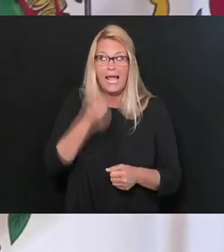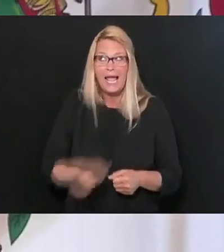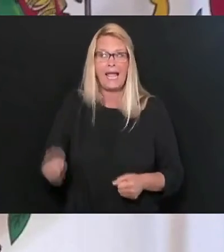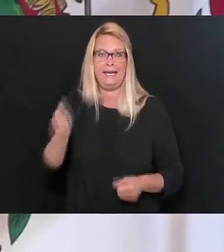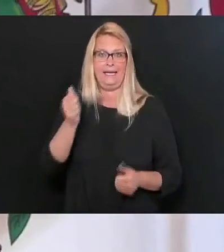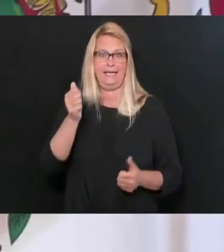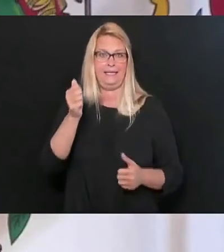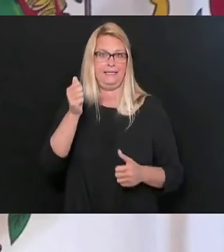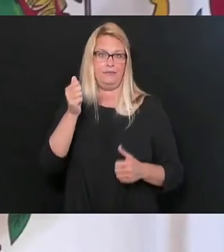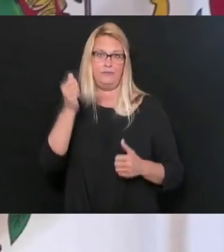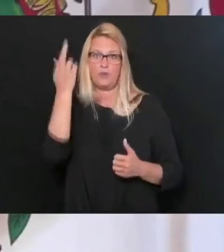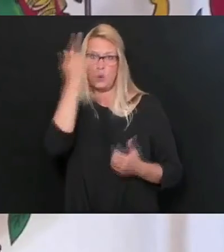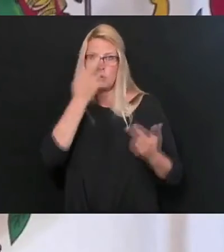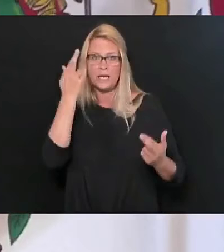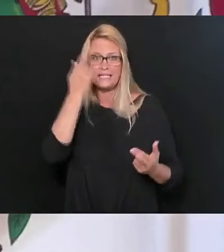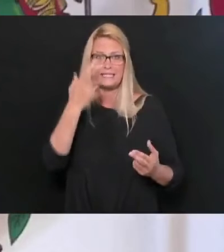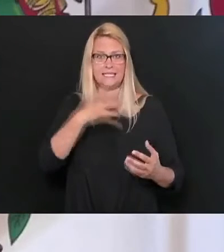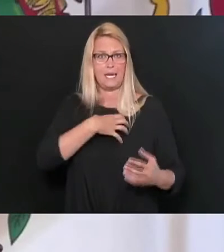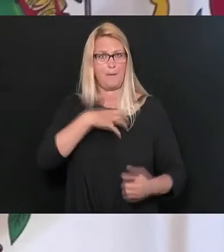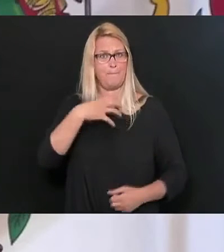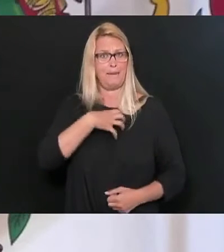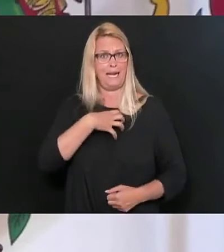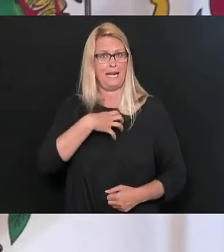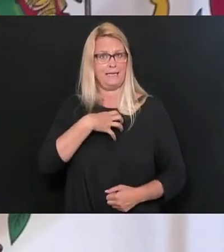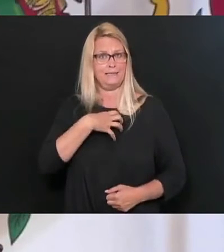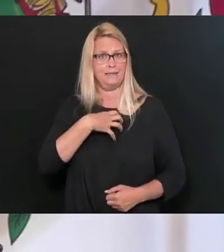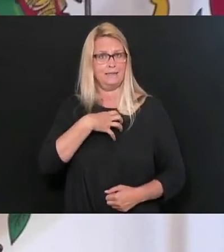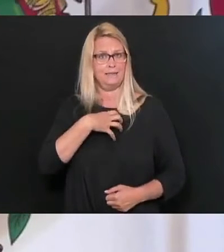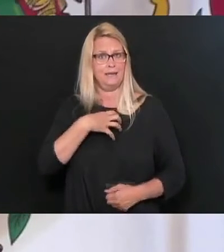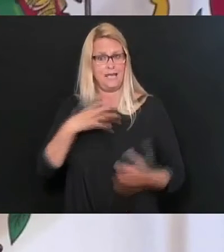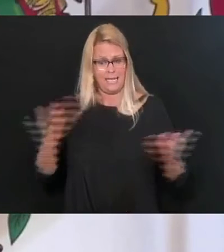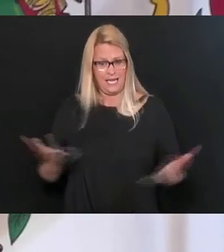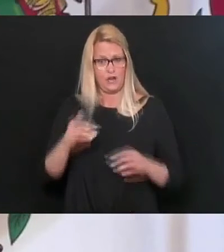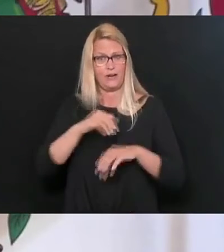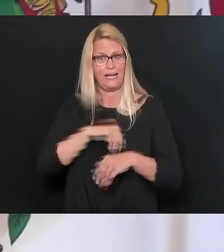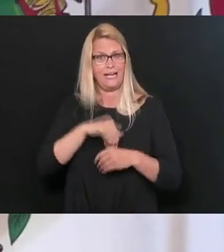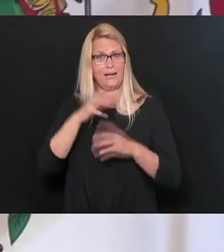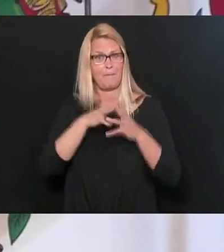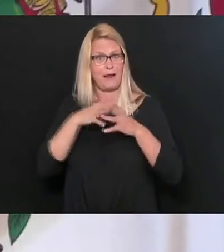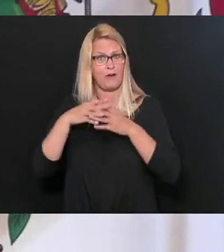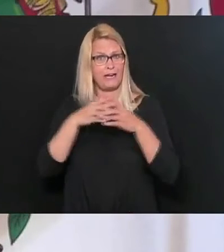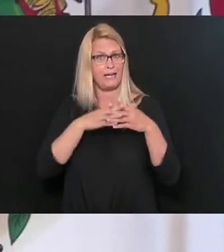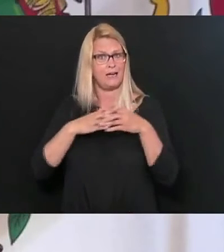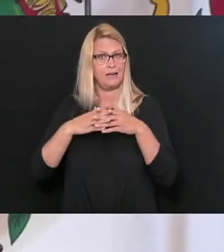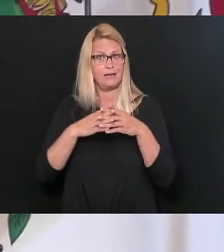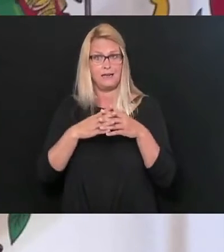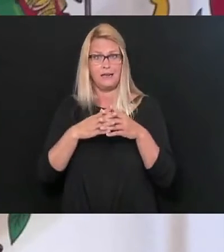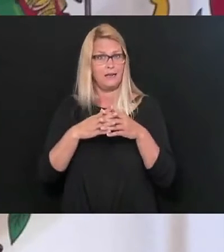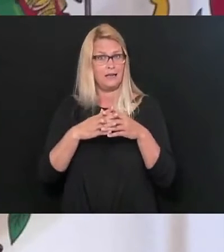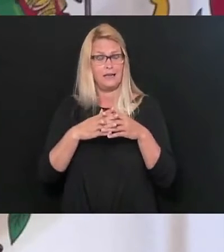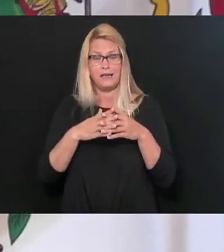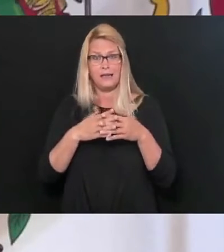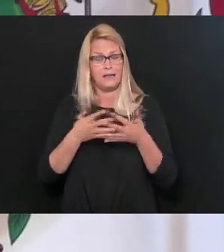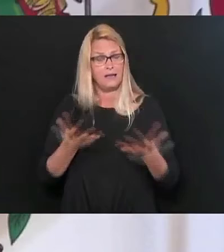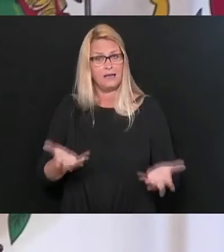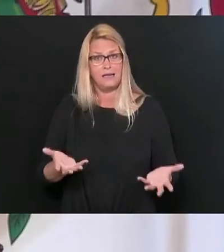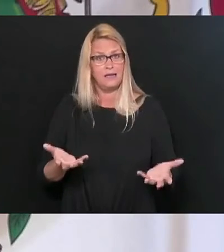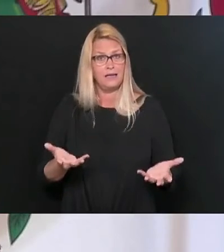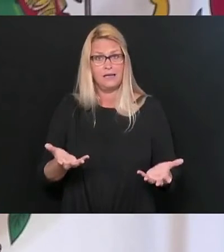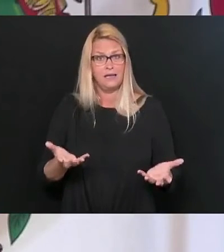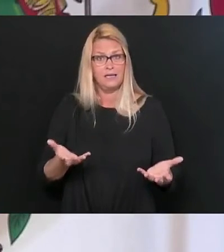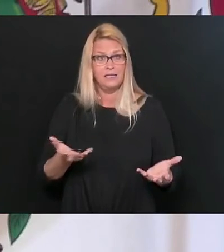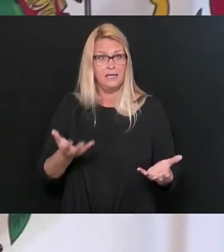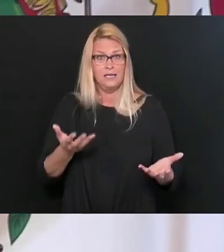to complain about America and where we are today, Paul, it is as simple as this. It